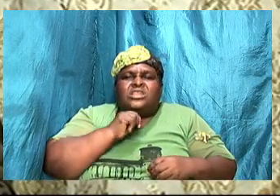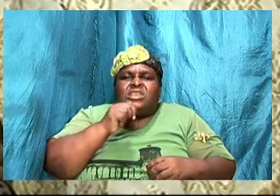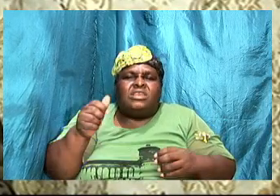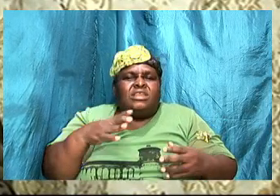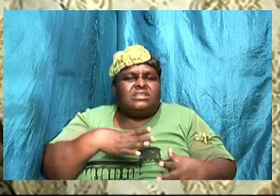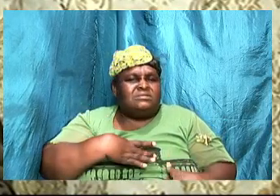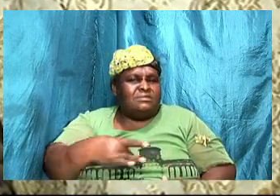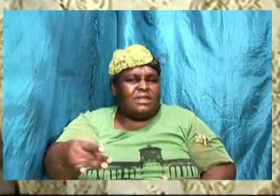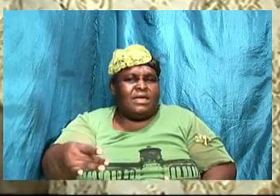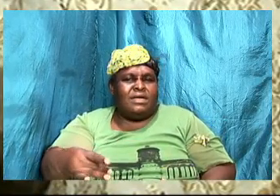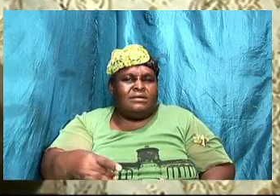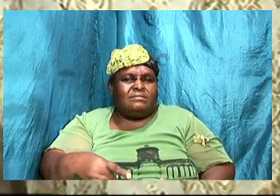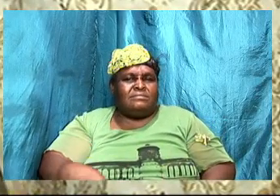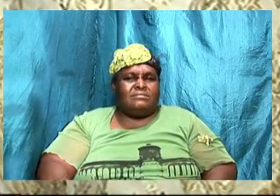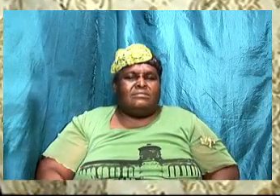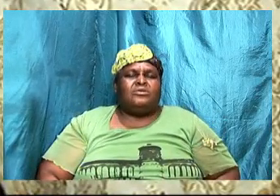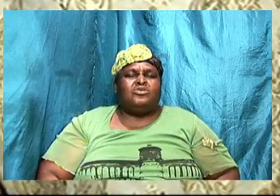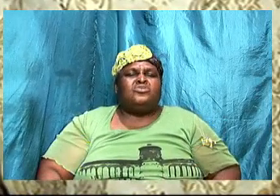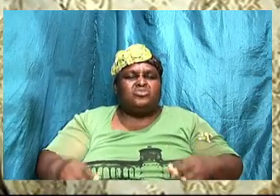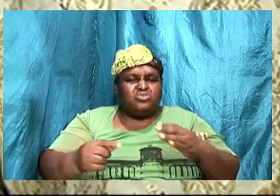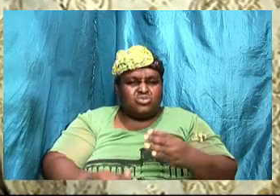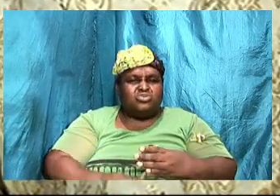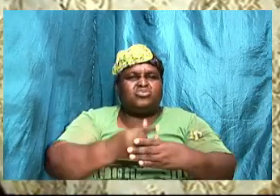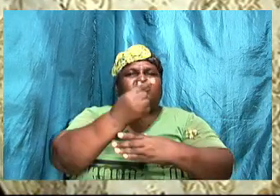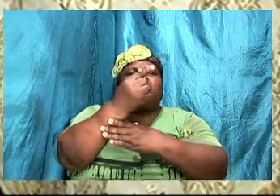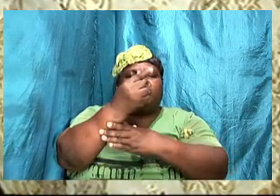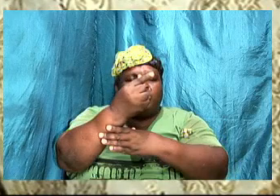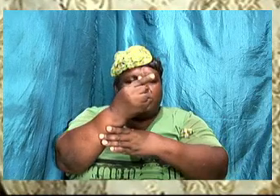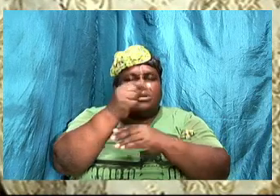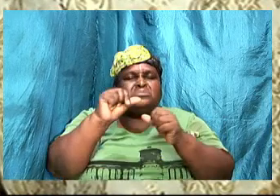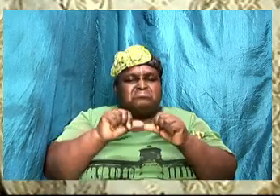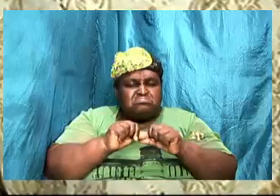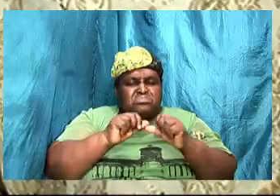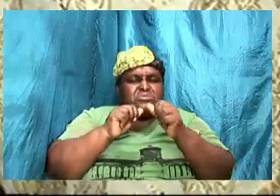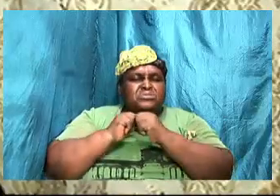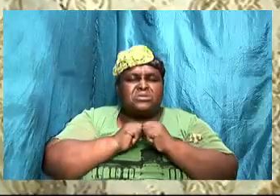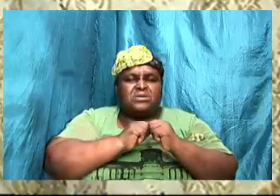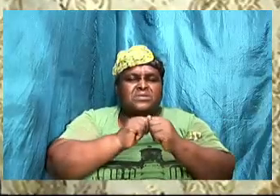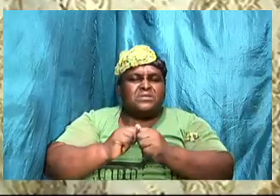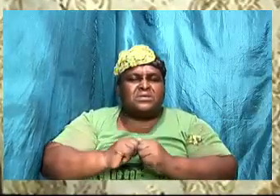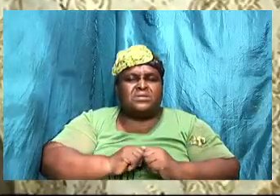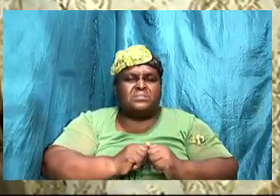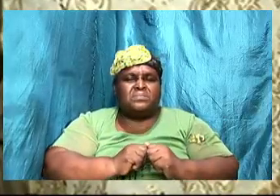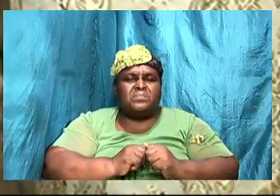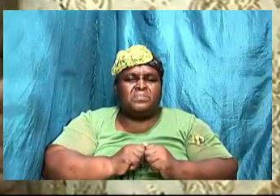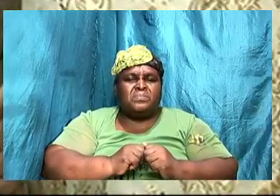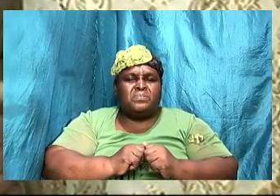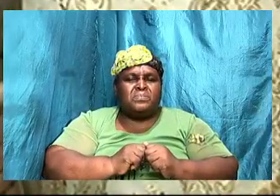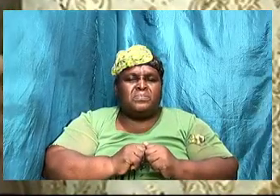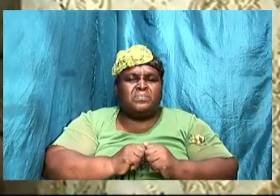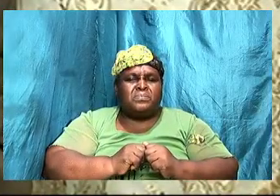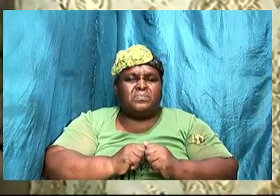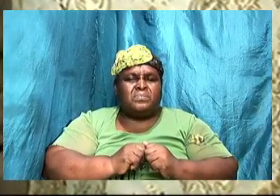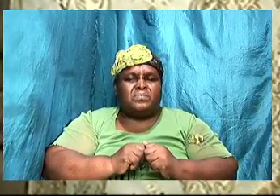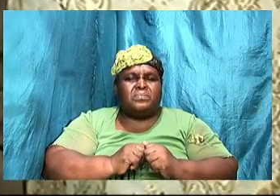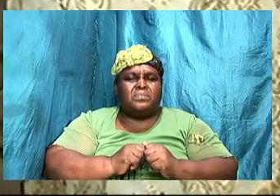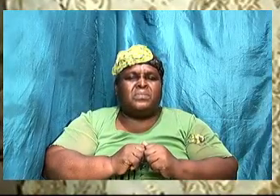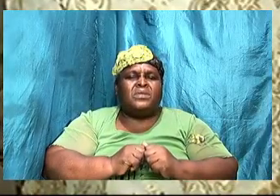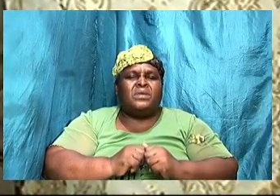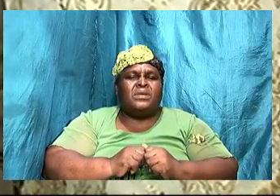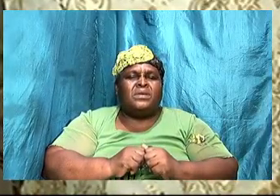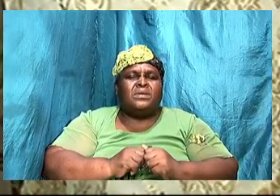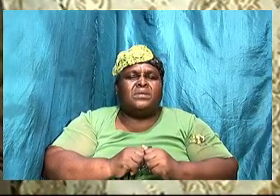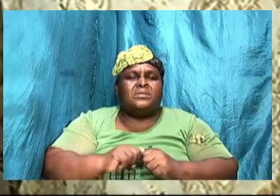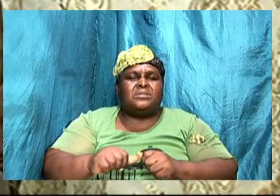partner so growing and staying together is hinged on having a